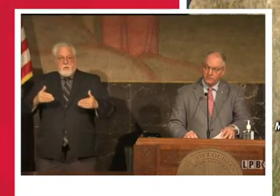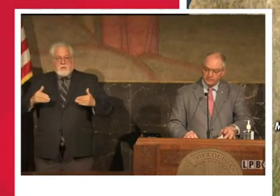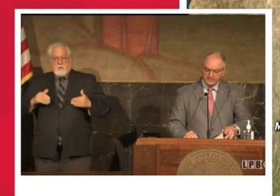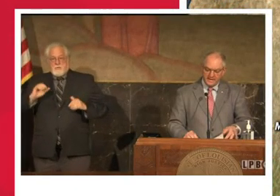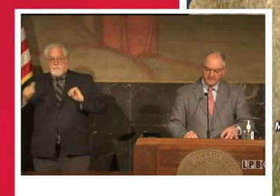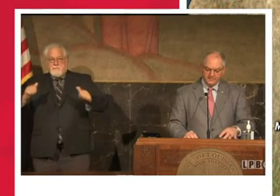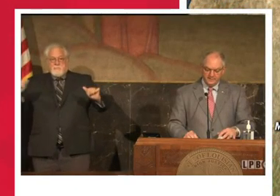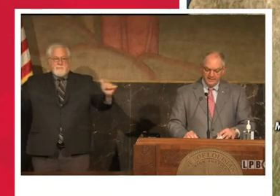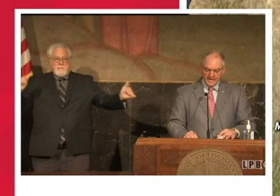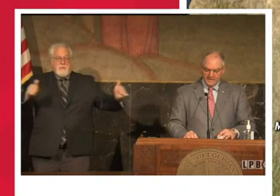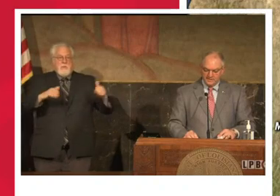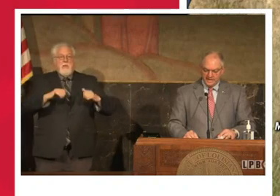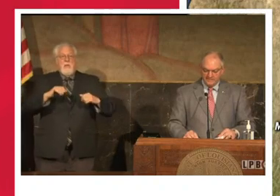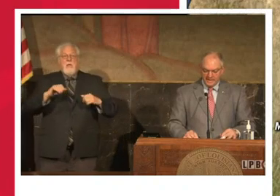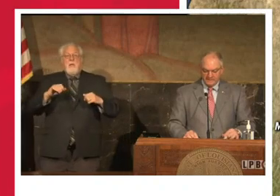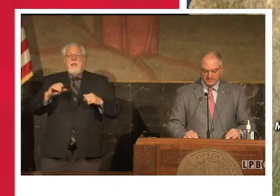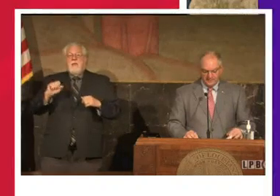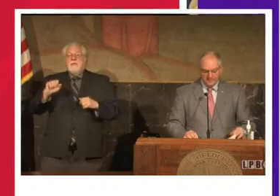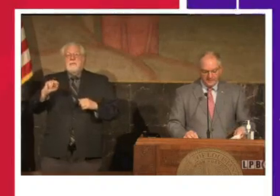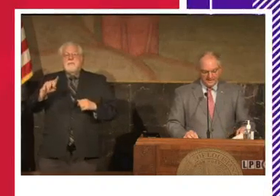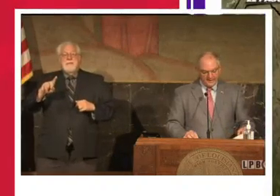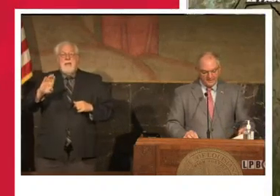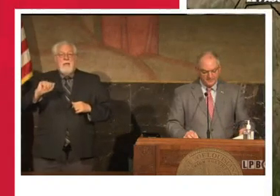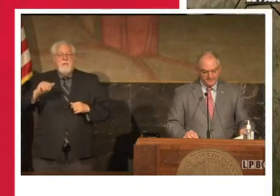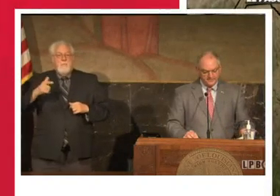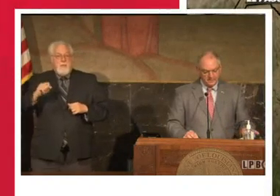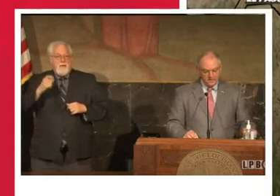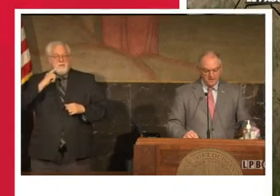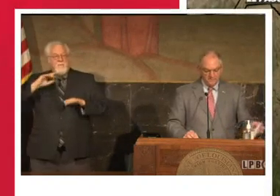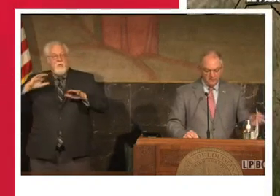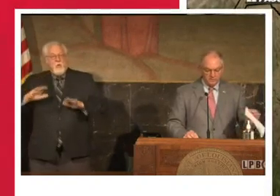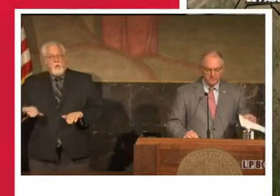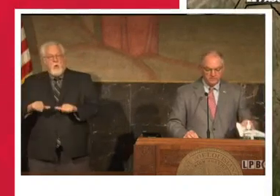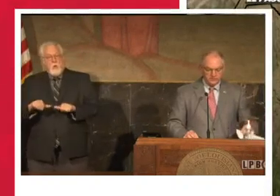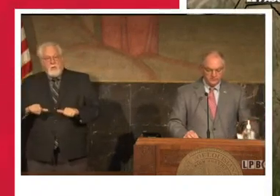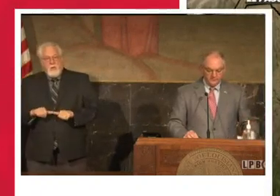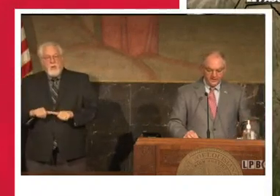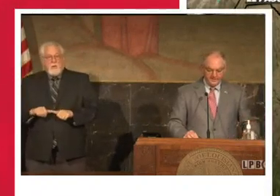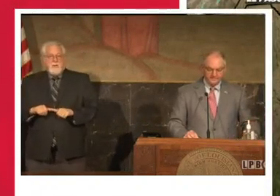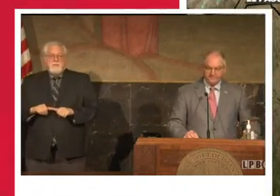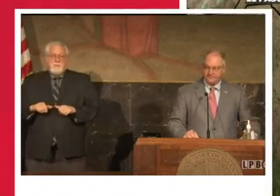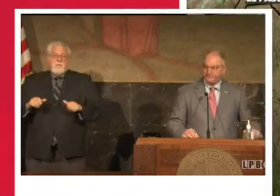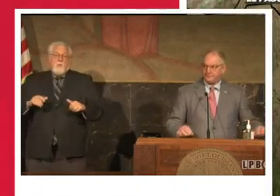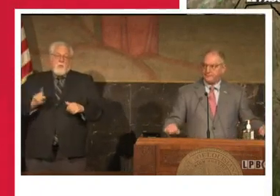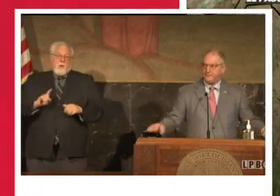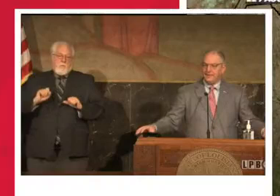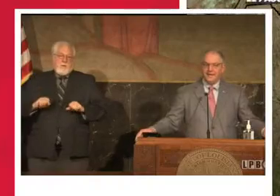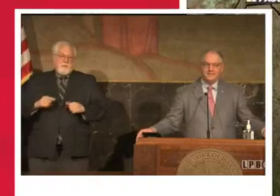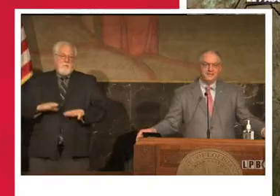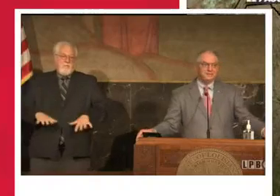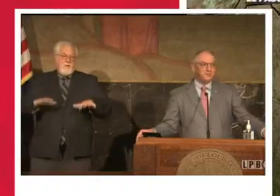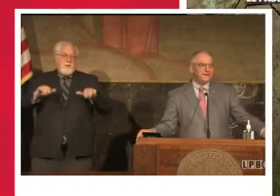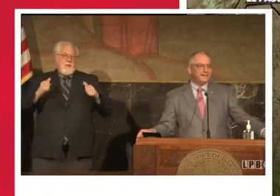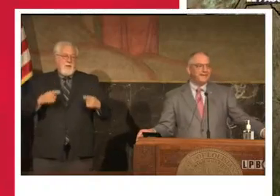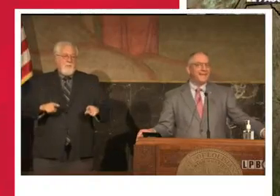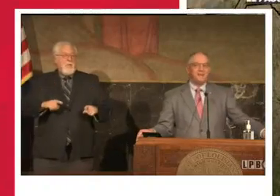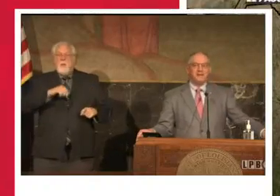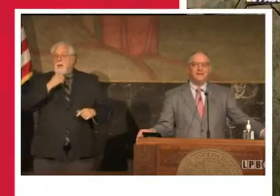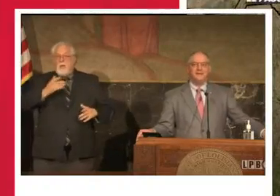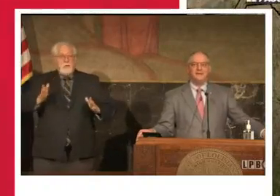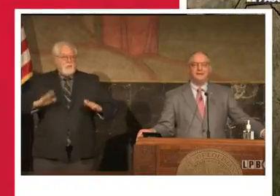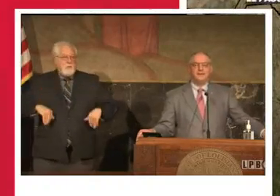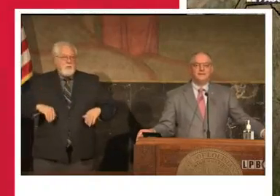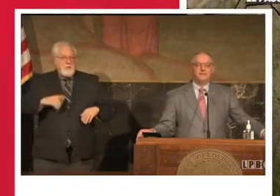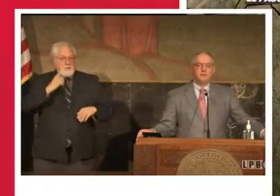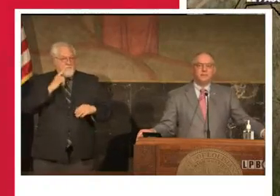assets, super sacks and sandbags in low-lying areas vulnerable to flooding. It is not too late to get a game